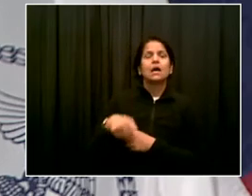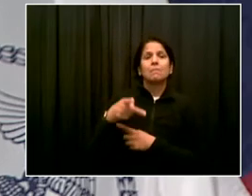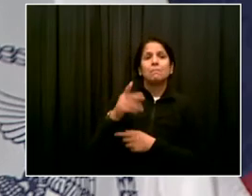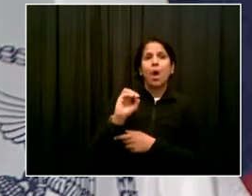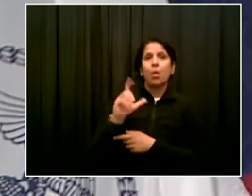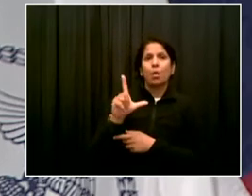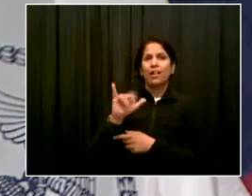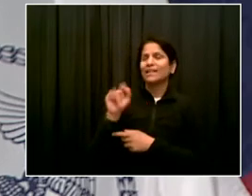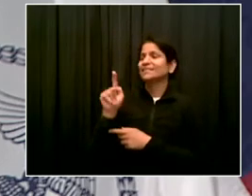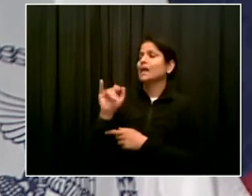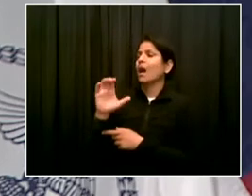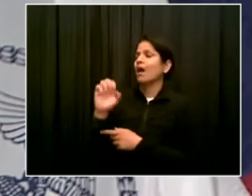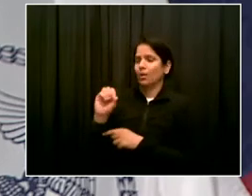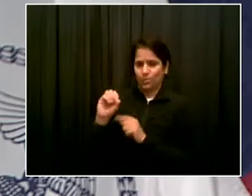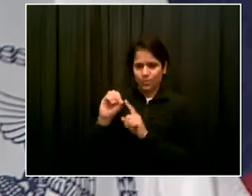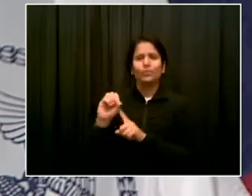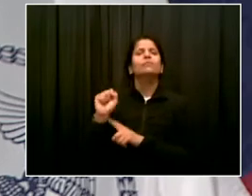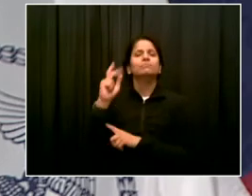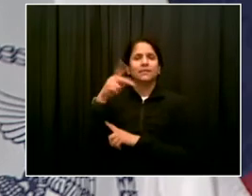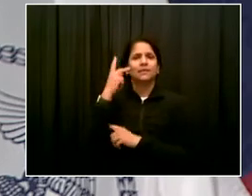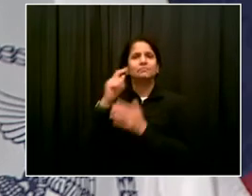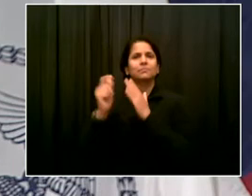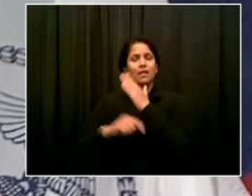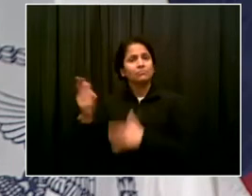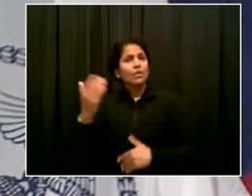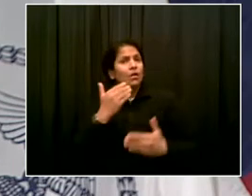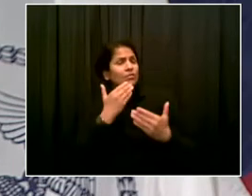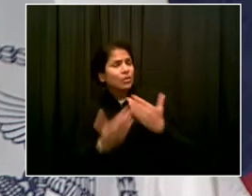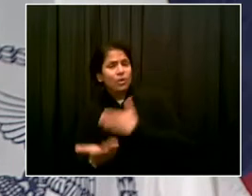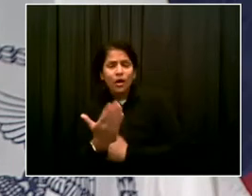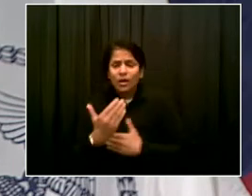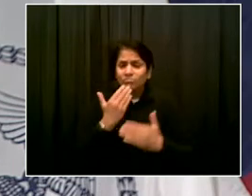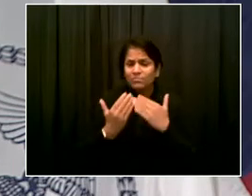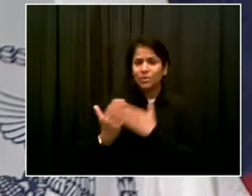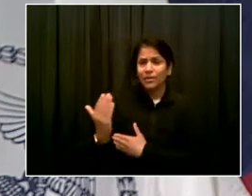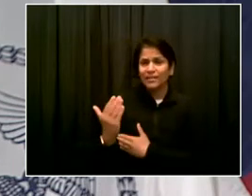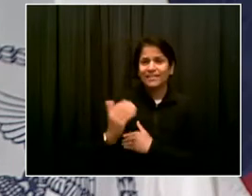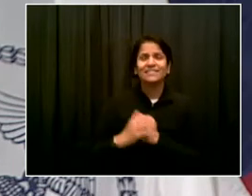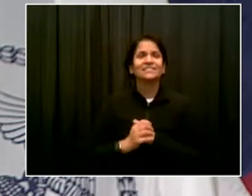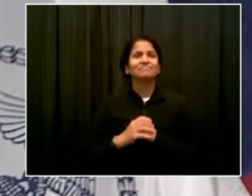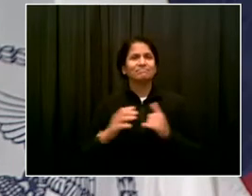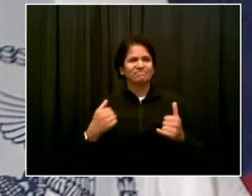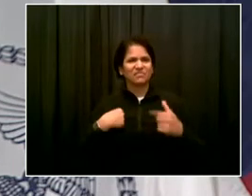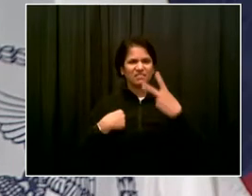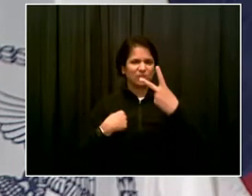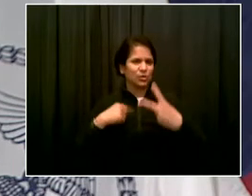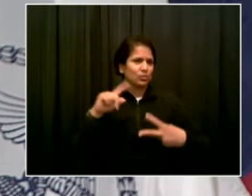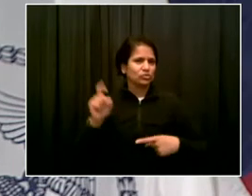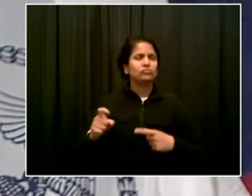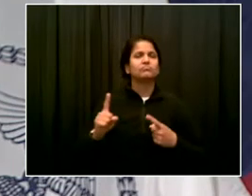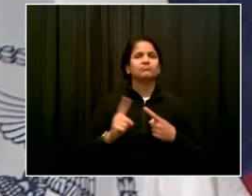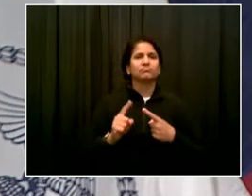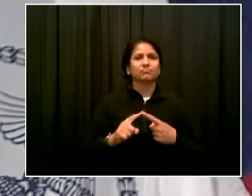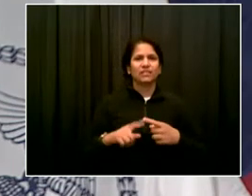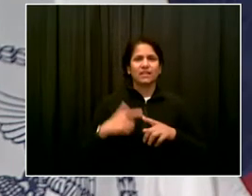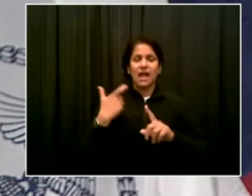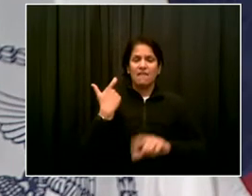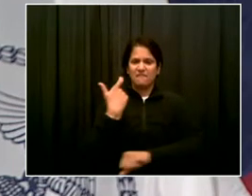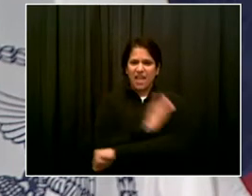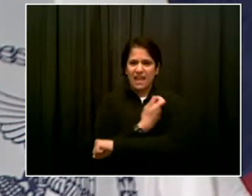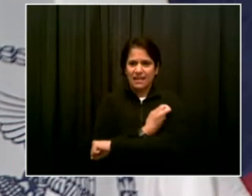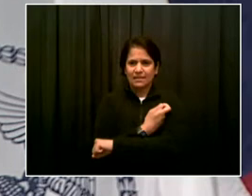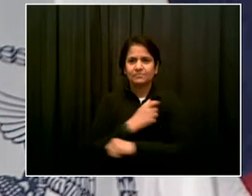I'm doing great. Thank you. Um, I want to talk to you a little bit more about vaccines. So I'm still hearing from healthcare workers and, you know, other New